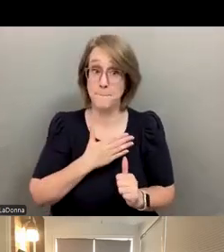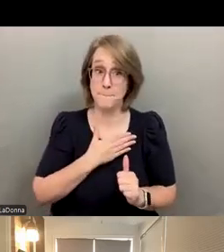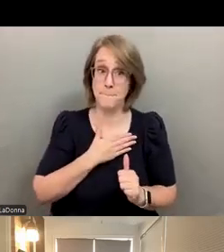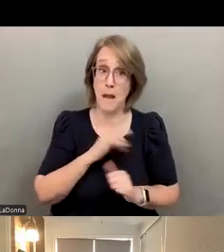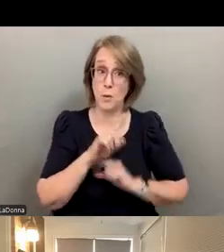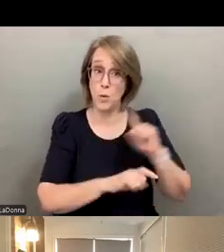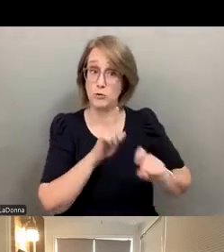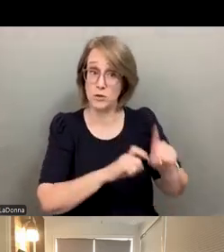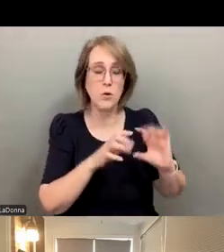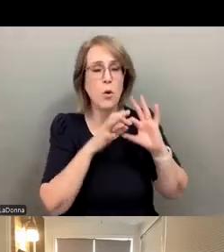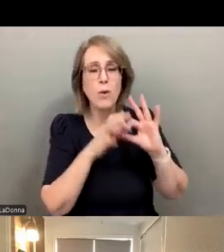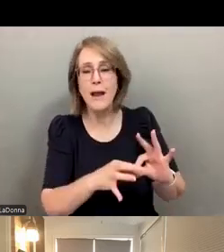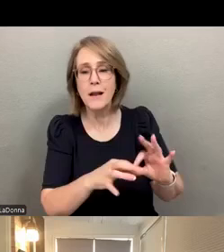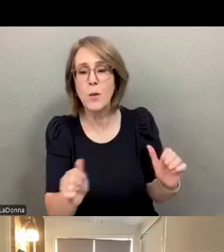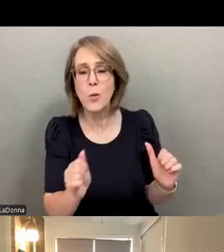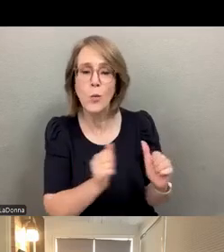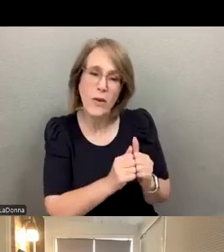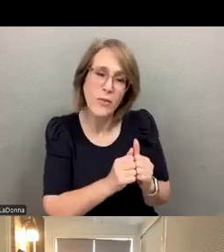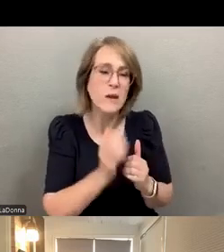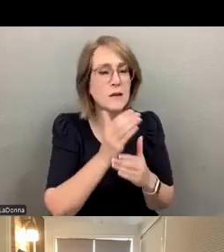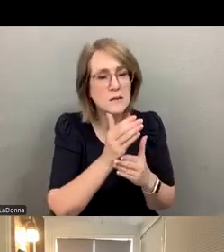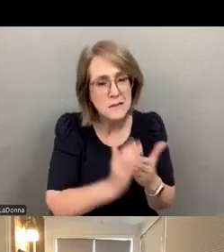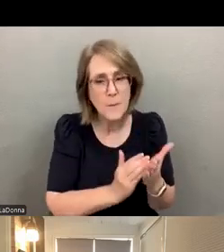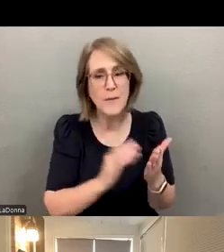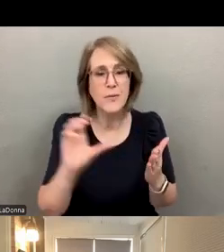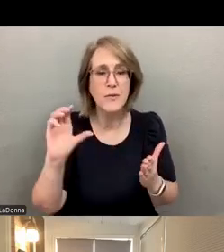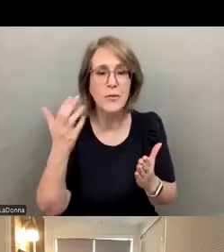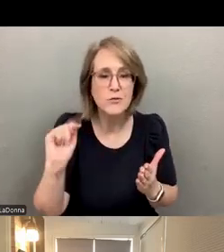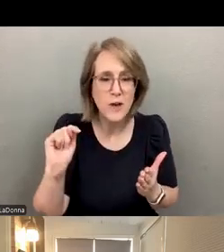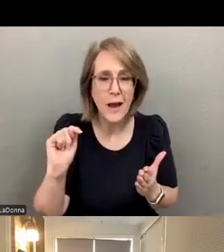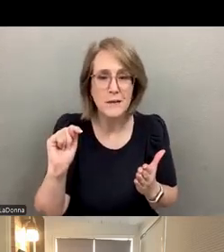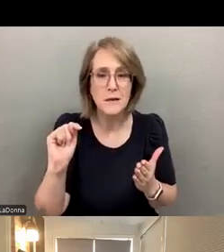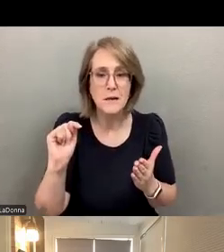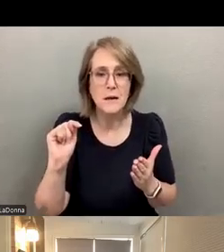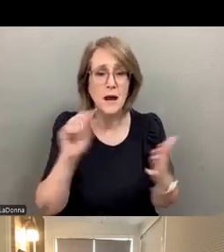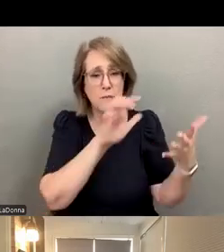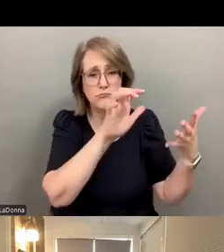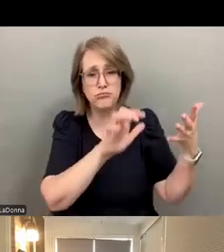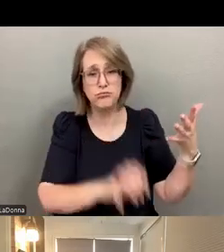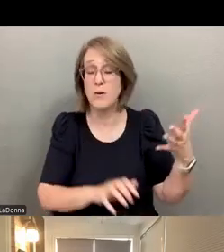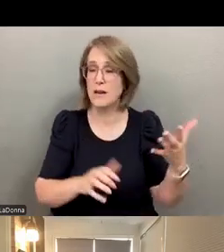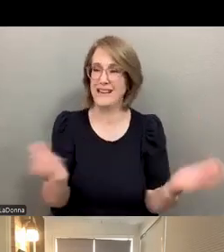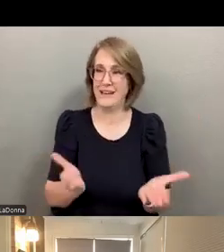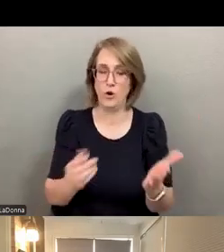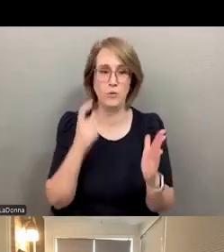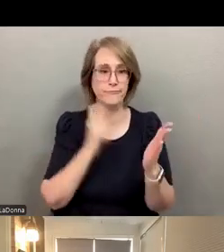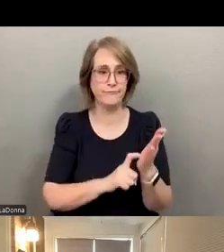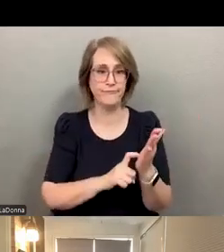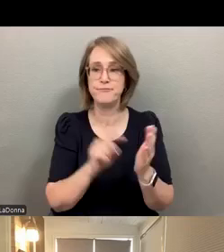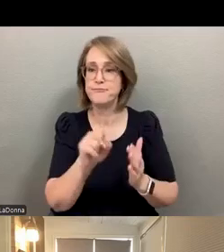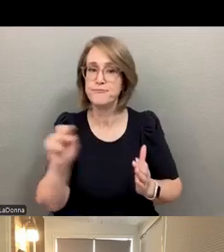are related to some of the chats that were posted here where I